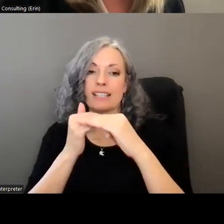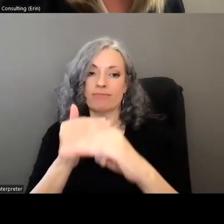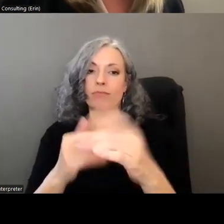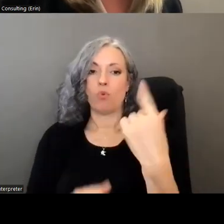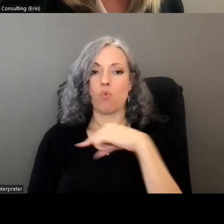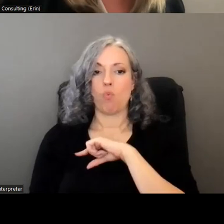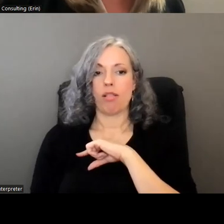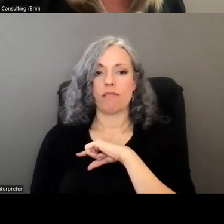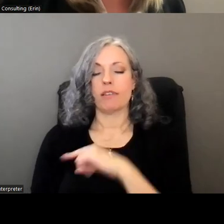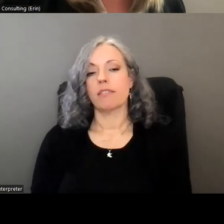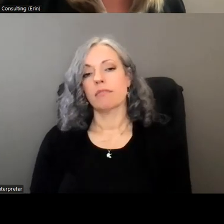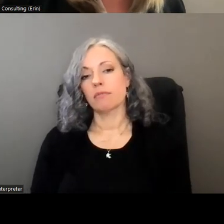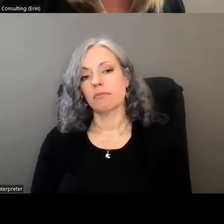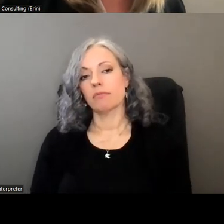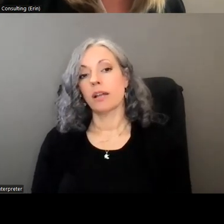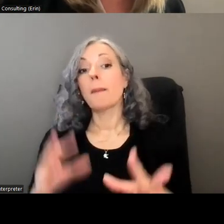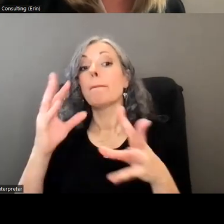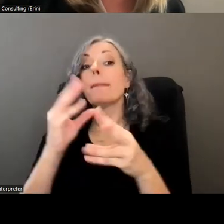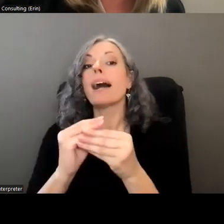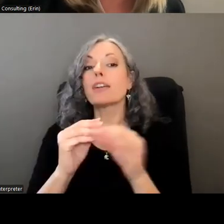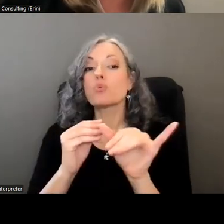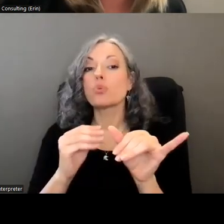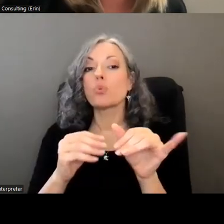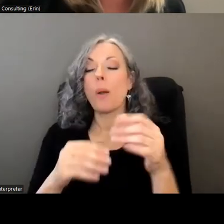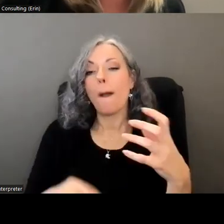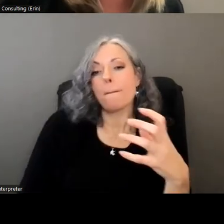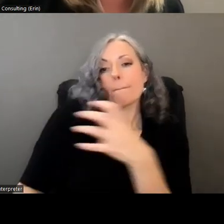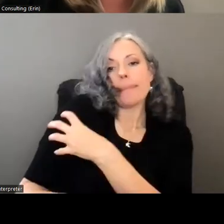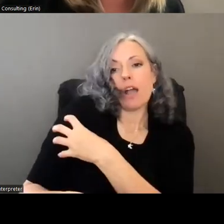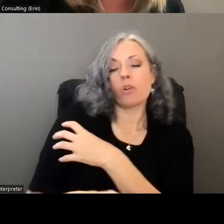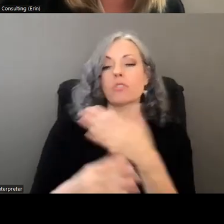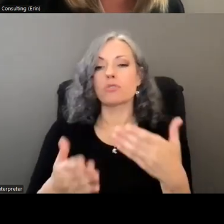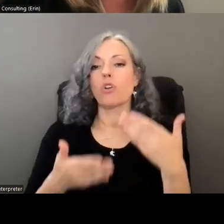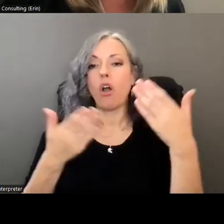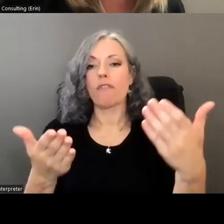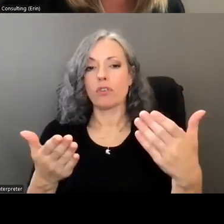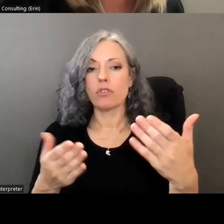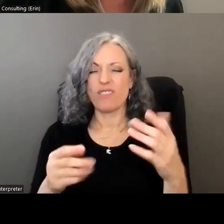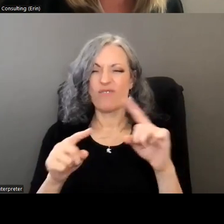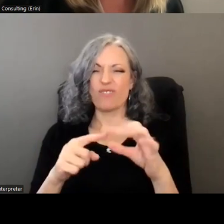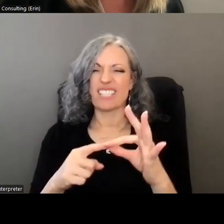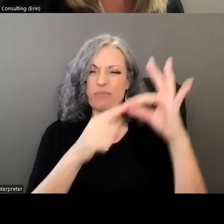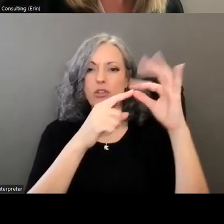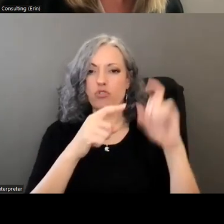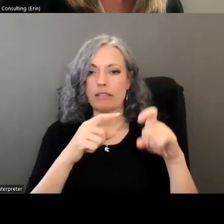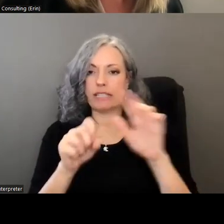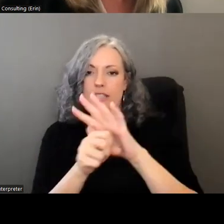but then additionally the triple a's would be empowered to tailor those offerings to meet the unique needs of their community